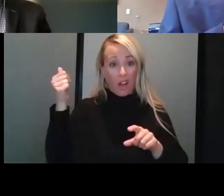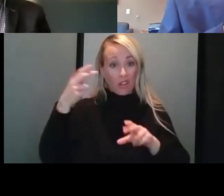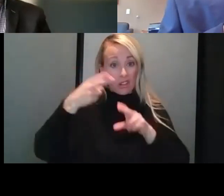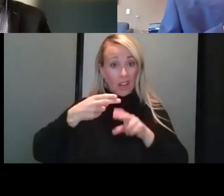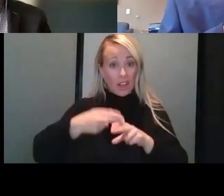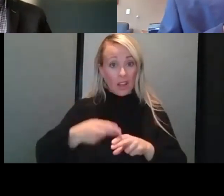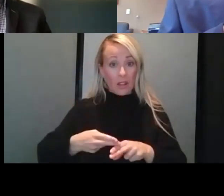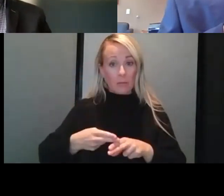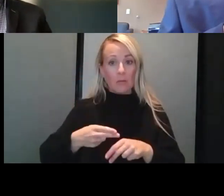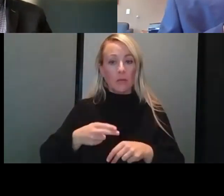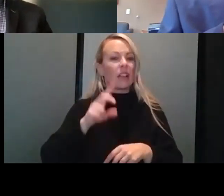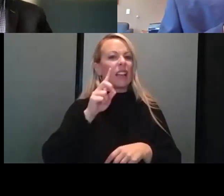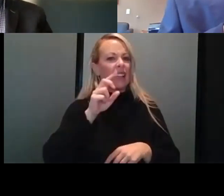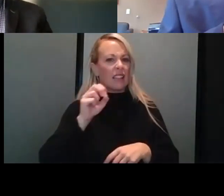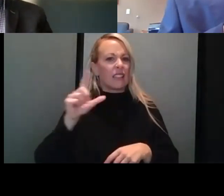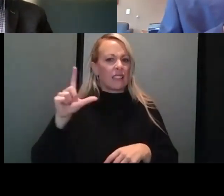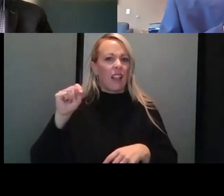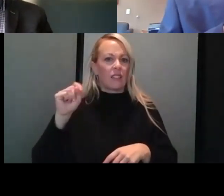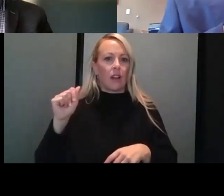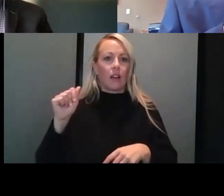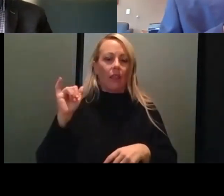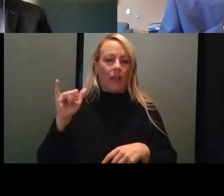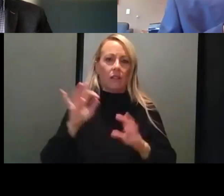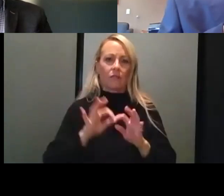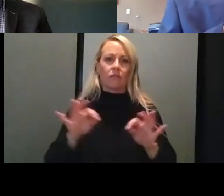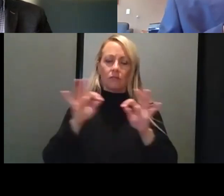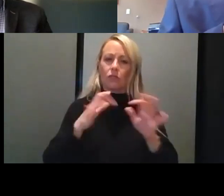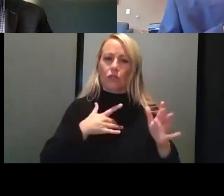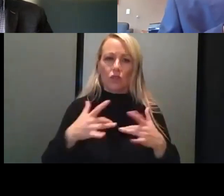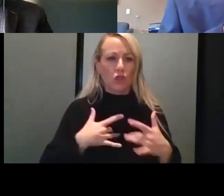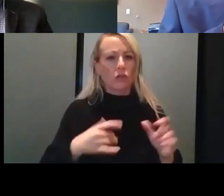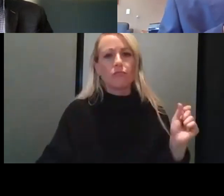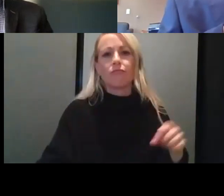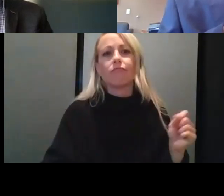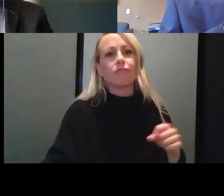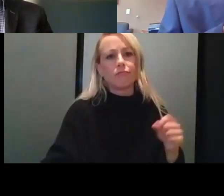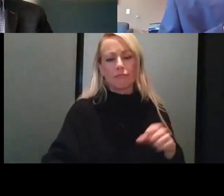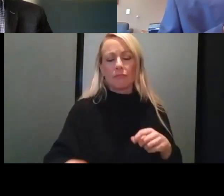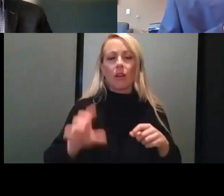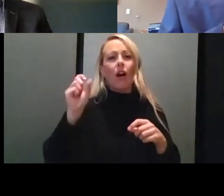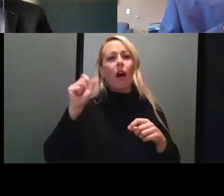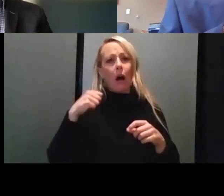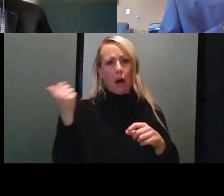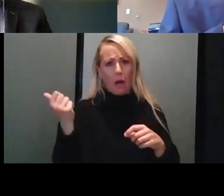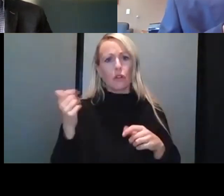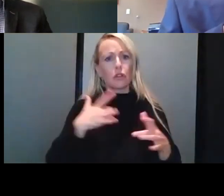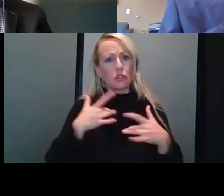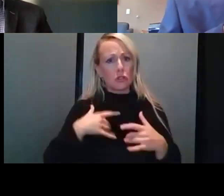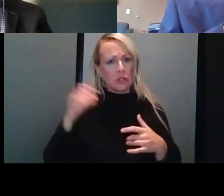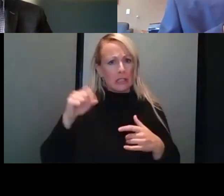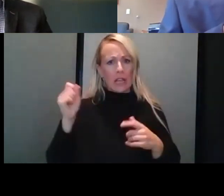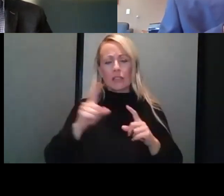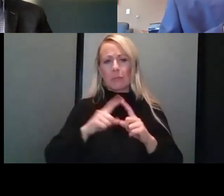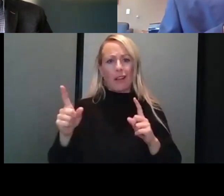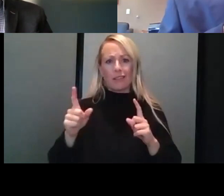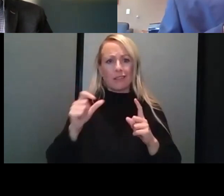Well, Delta's the biggie. It's the variant of concern. There are other variants of concern, but they're not doing a lot. And when